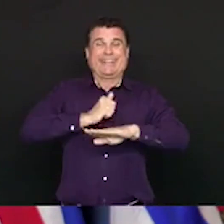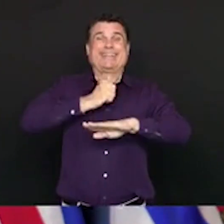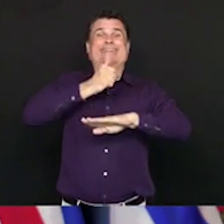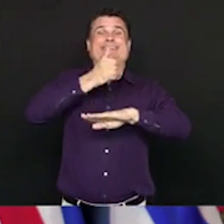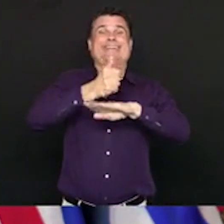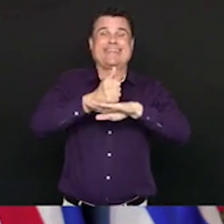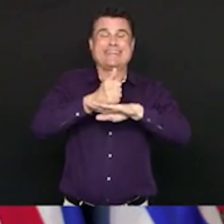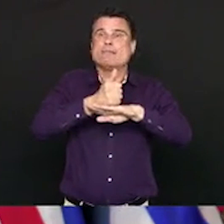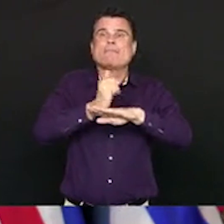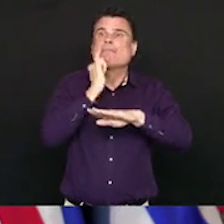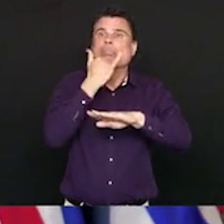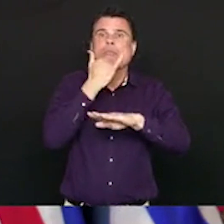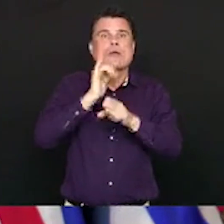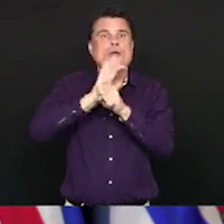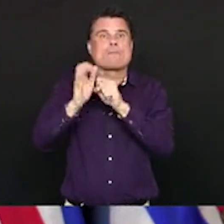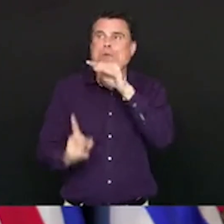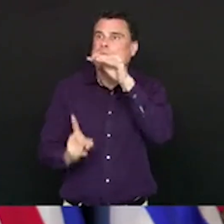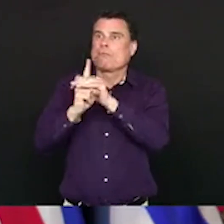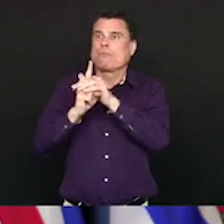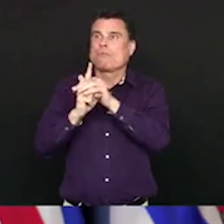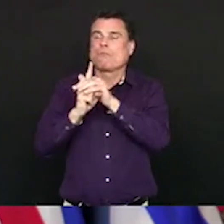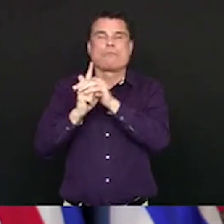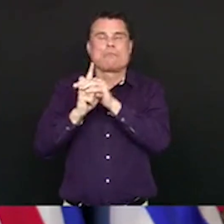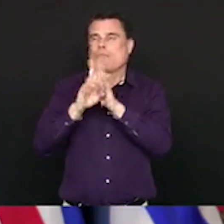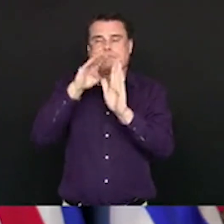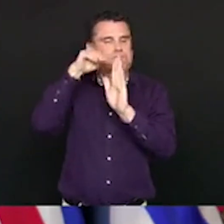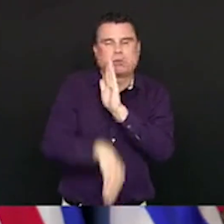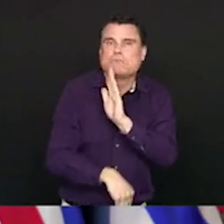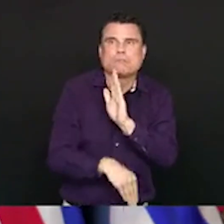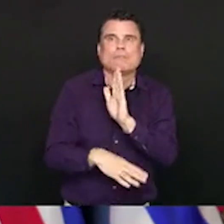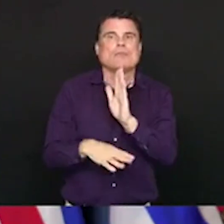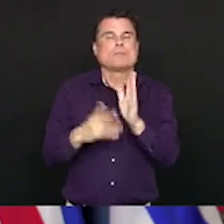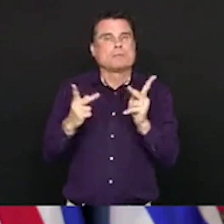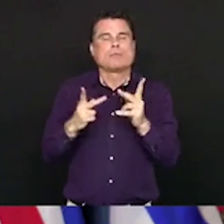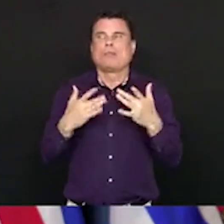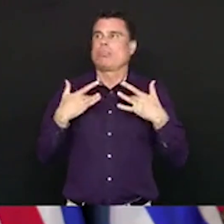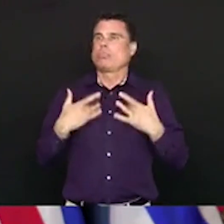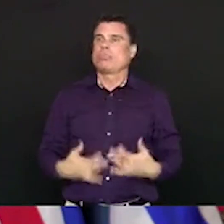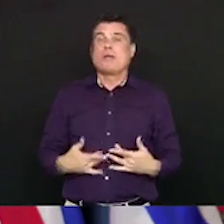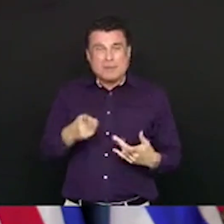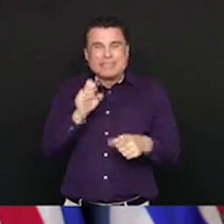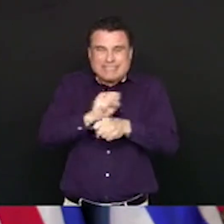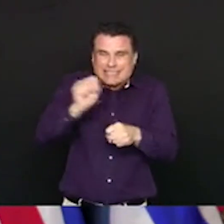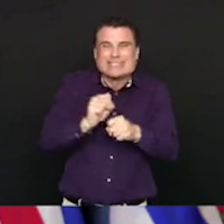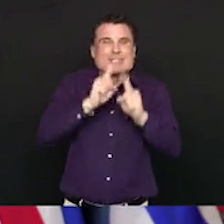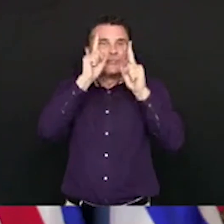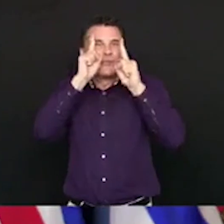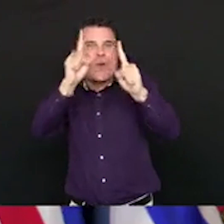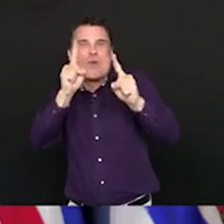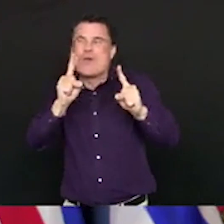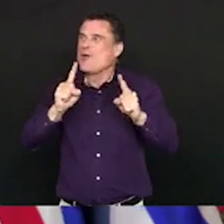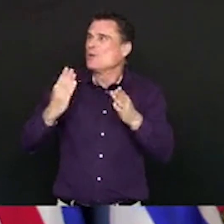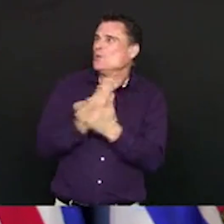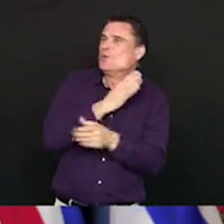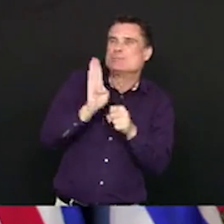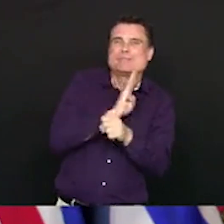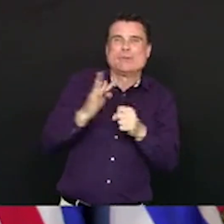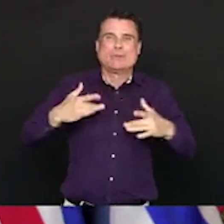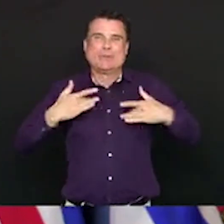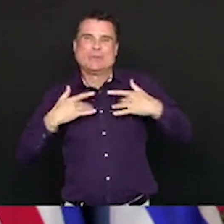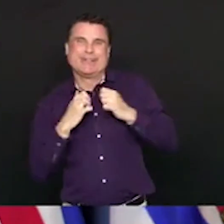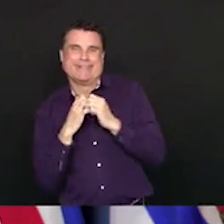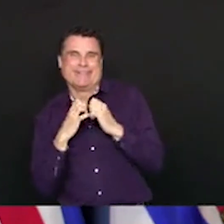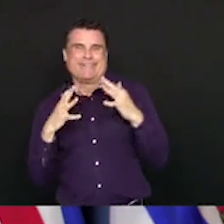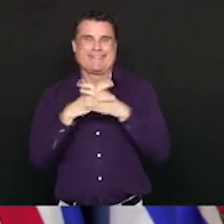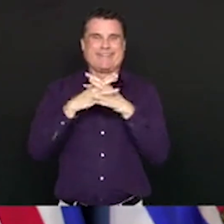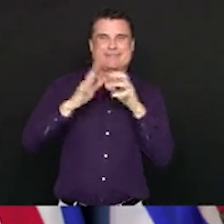to open your doors. So we have to look at those individuals on a case-by-case basis. I encourage people to contact their local member